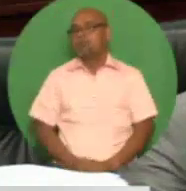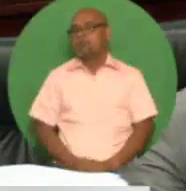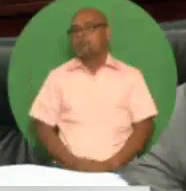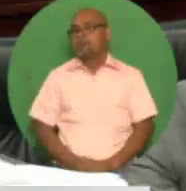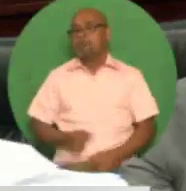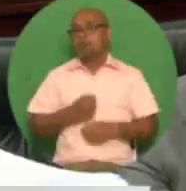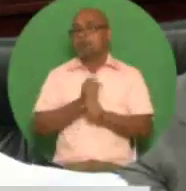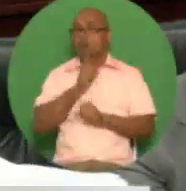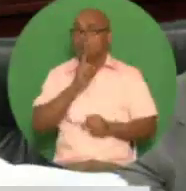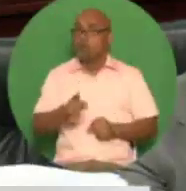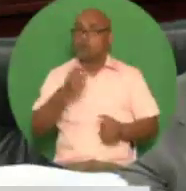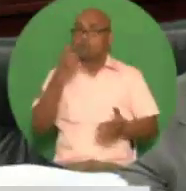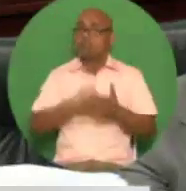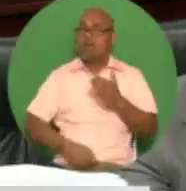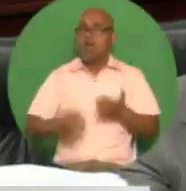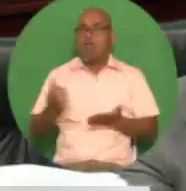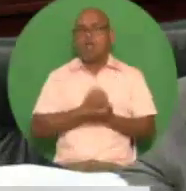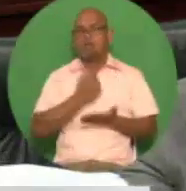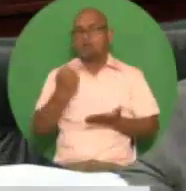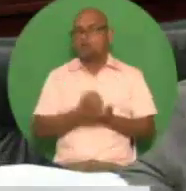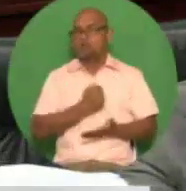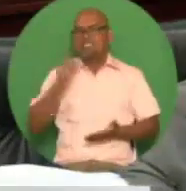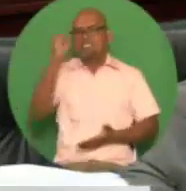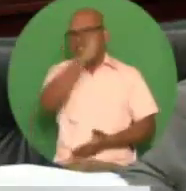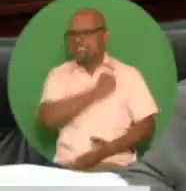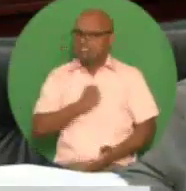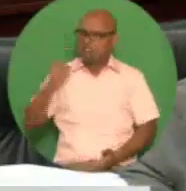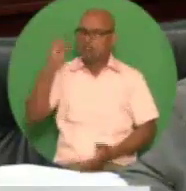that tax selection reaches optimum levels